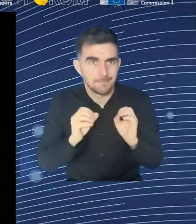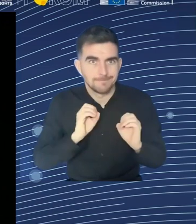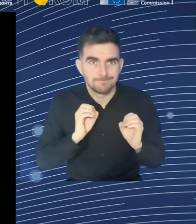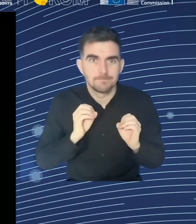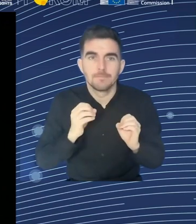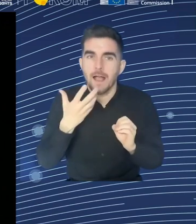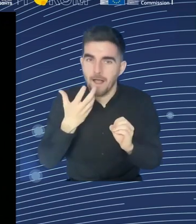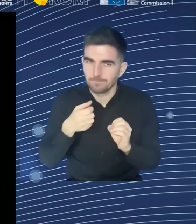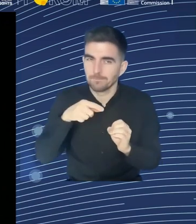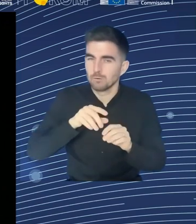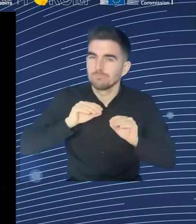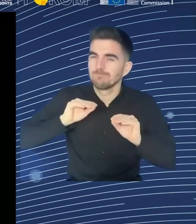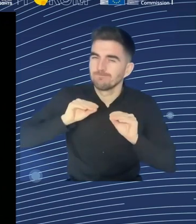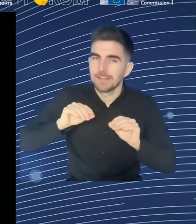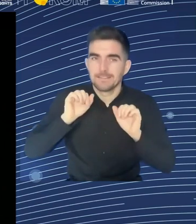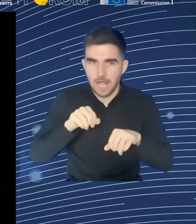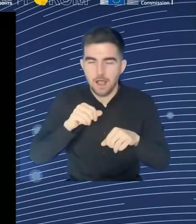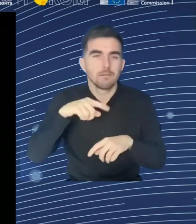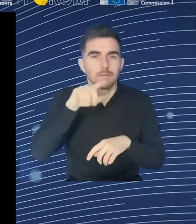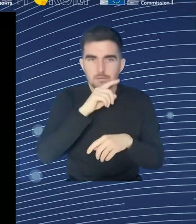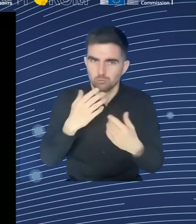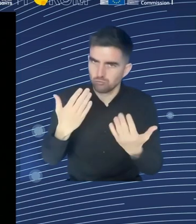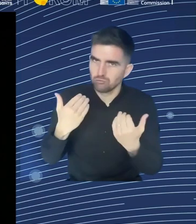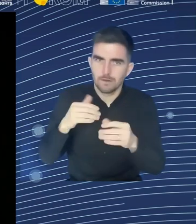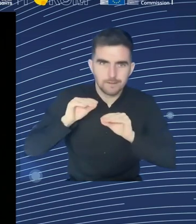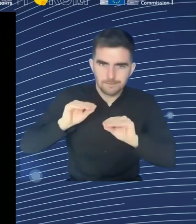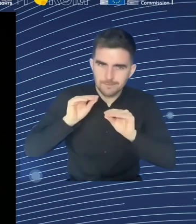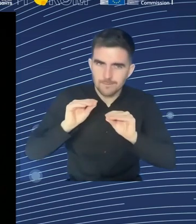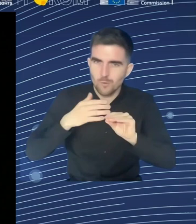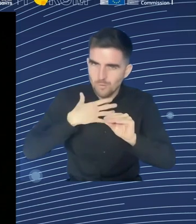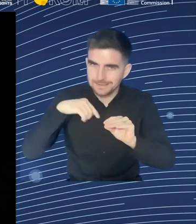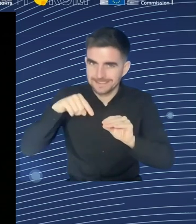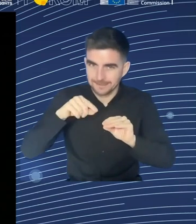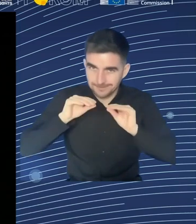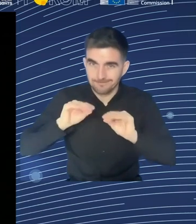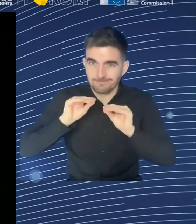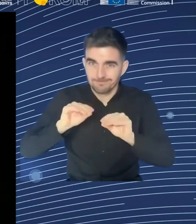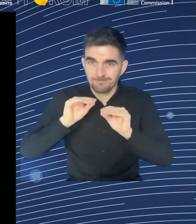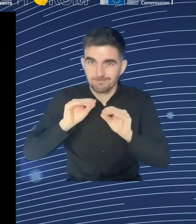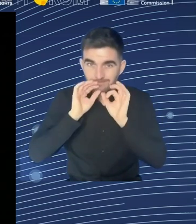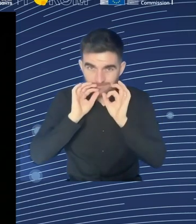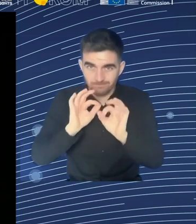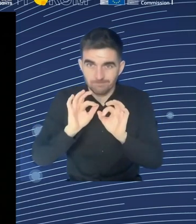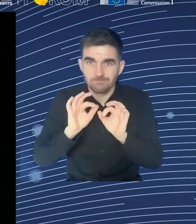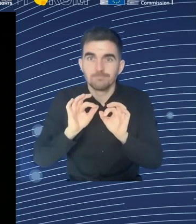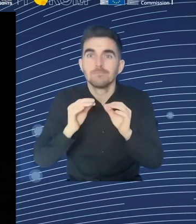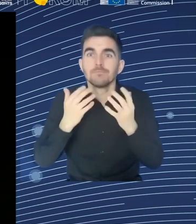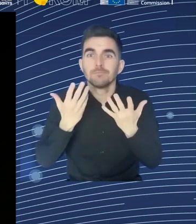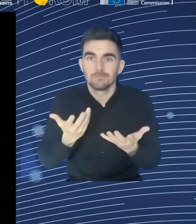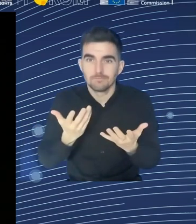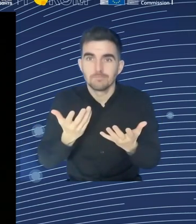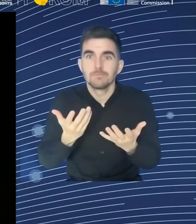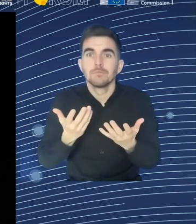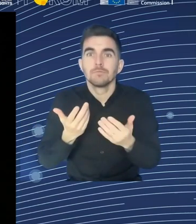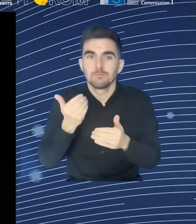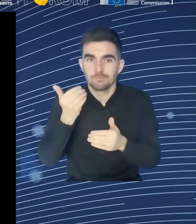we get more into the individual responsibility of the workers as well. It is about maintaining employability over the longer term. And